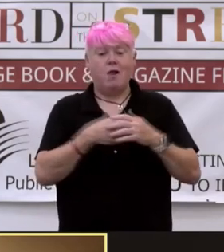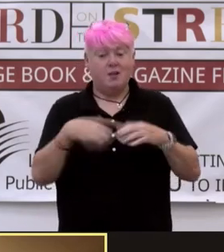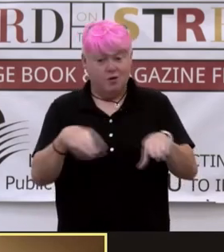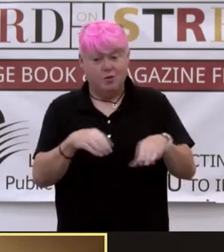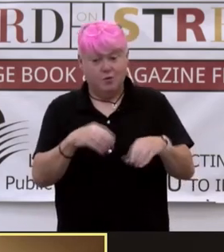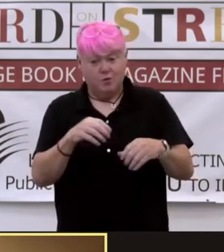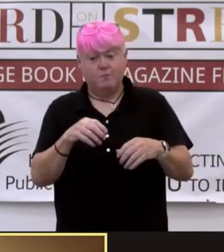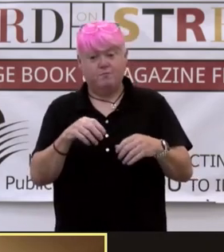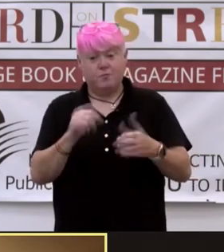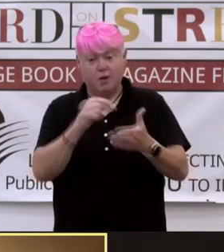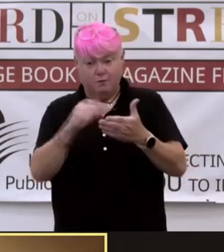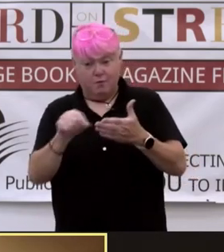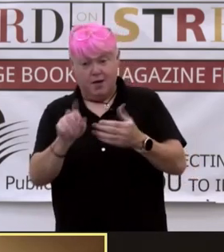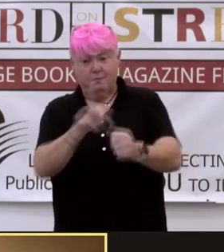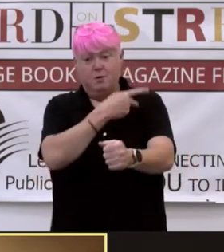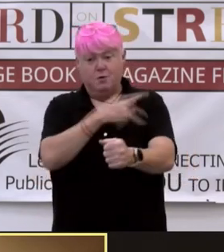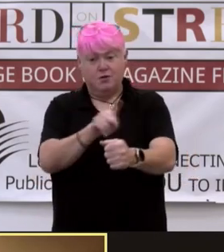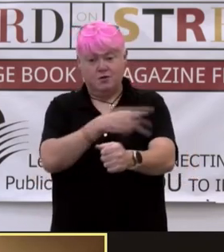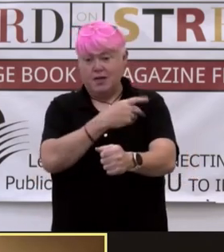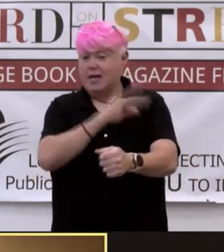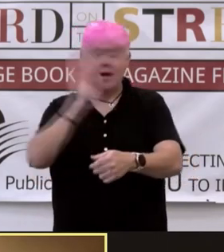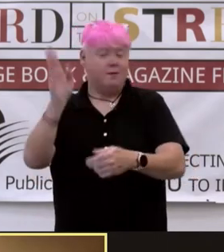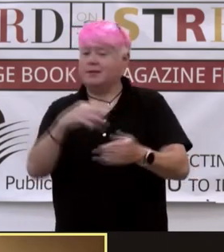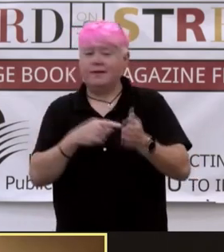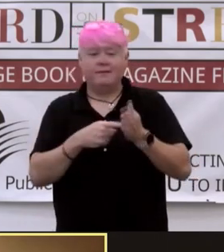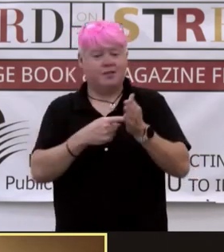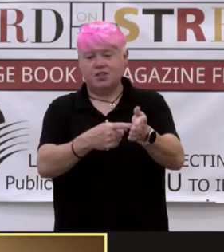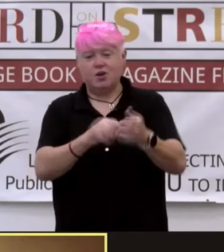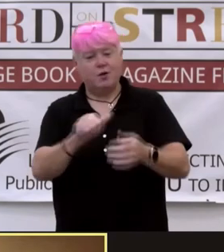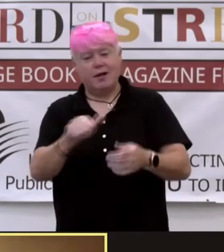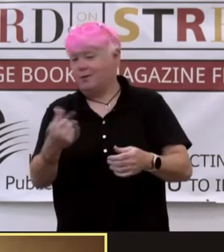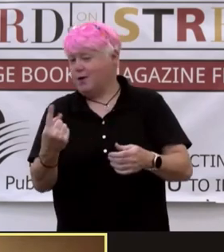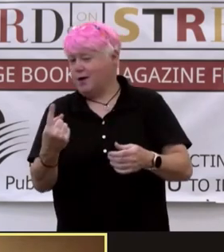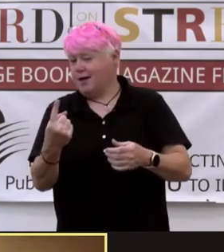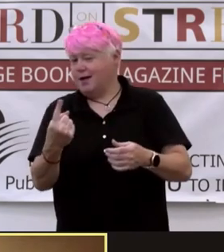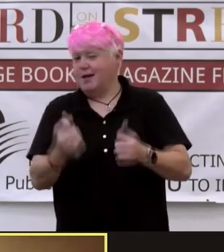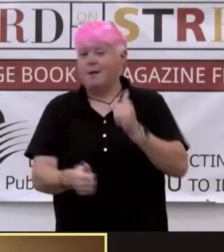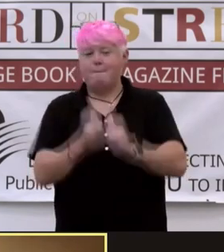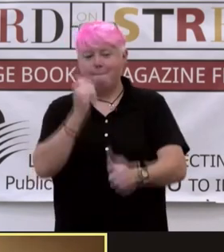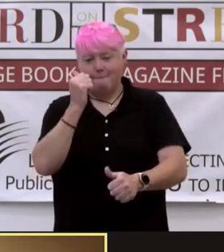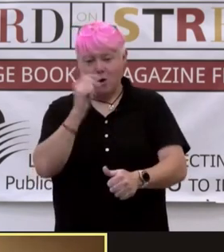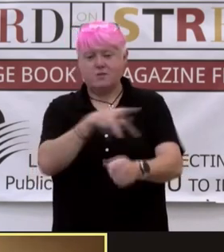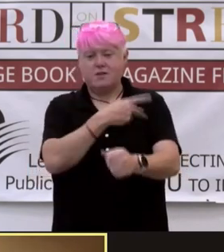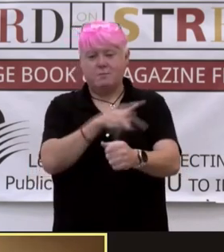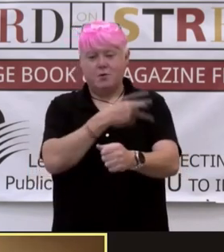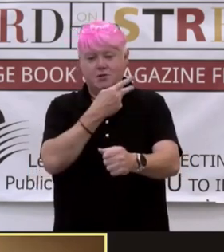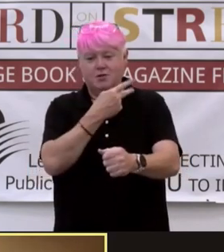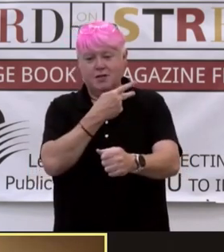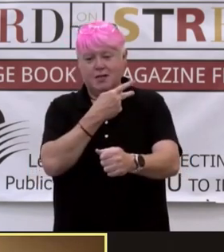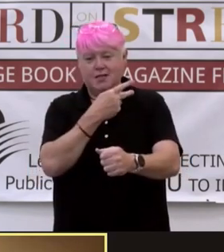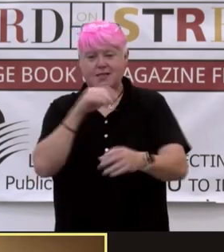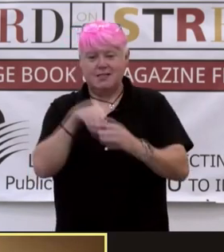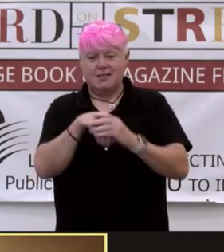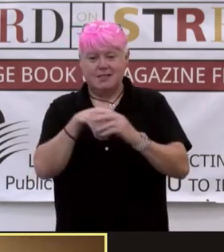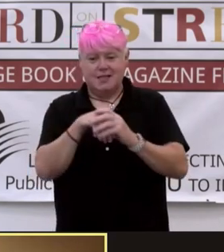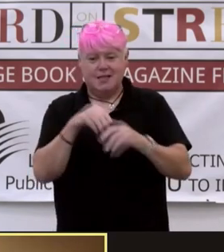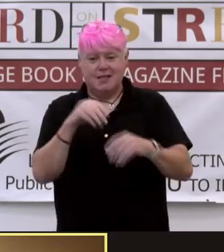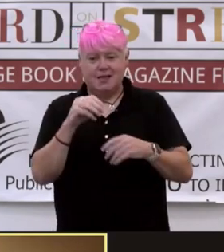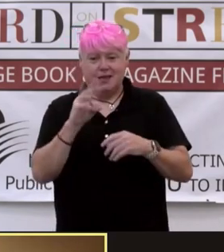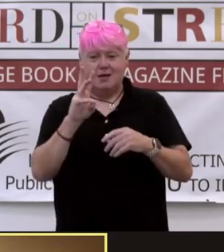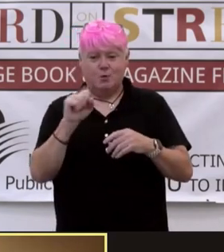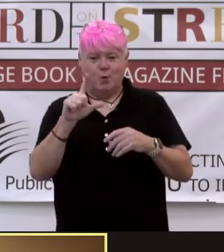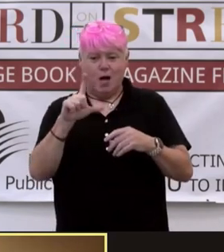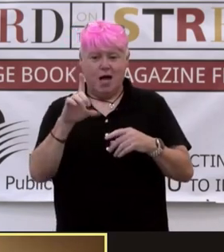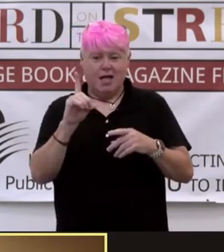poetry that I will never, ever, ever show anyone. Actually, no, most of the poetry, it appears in The Wild Ones. I used the poetry